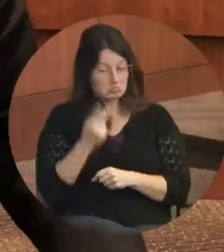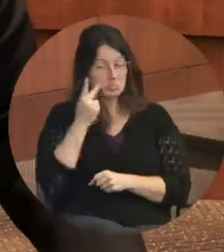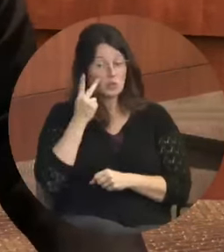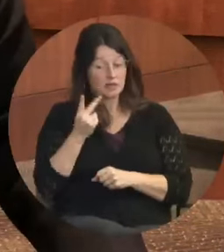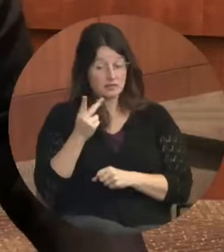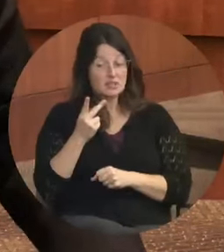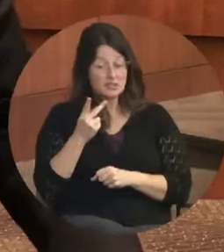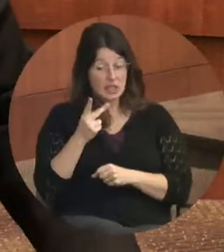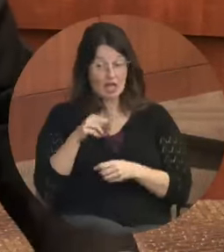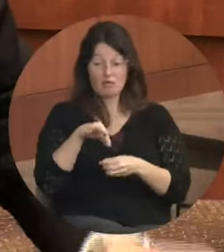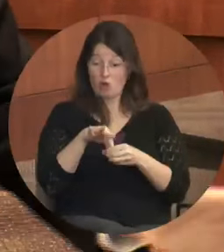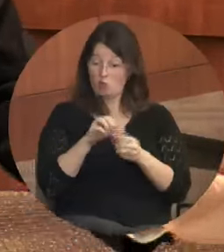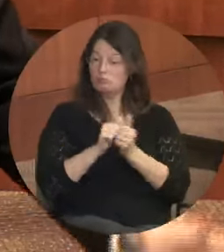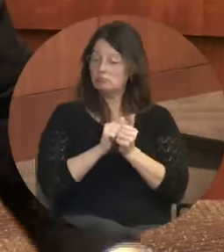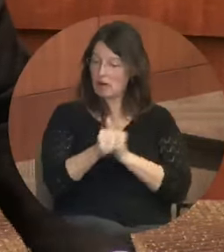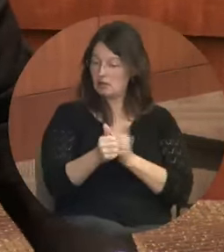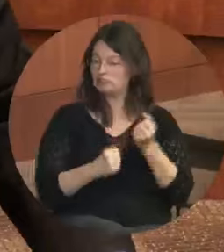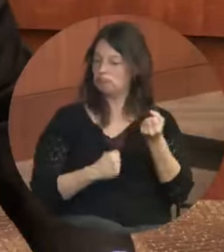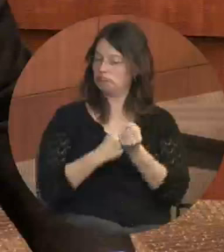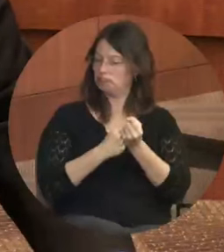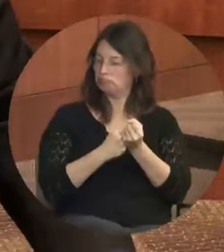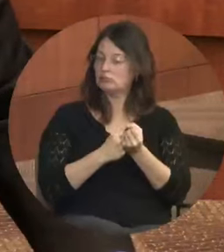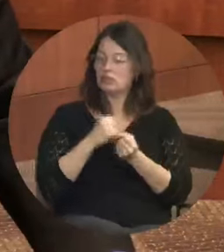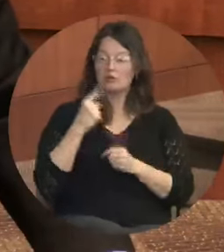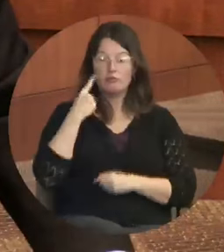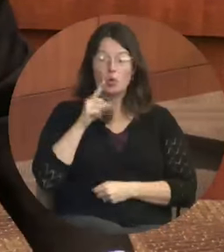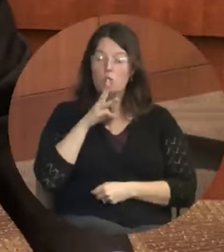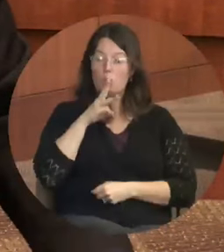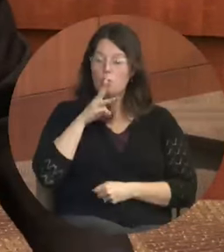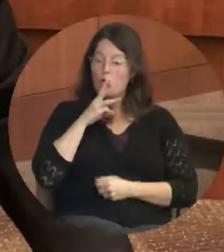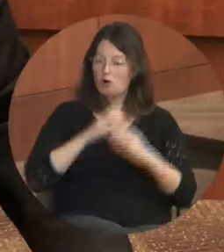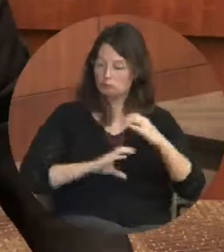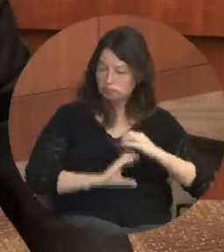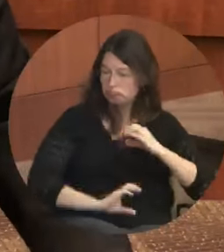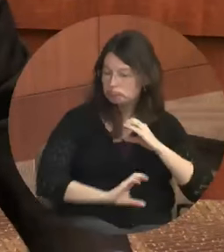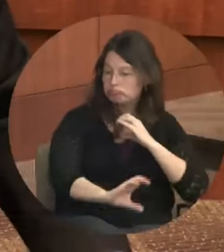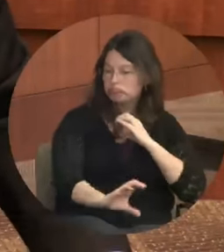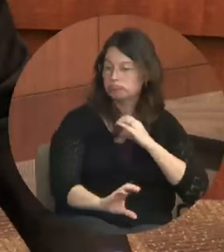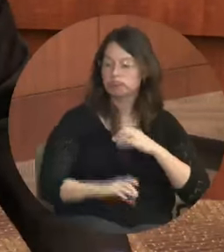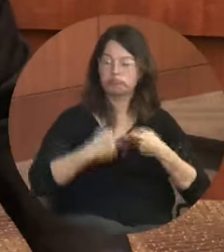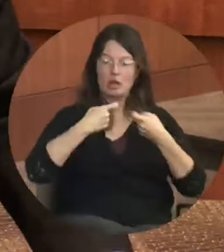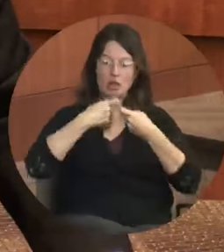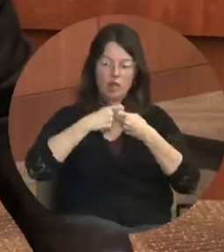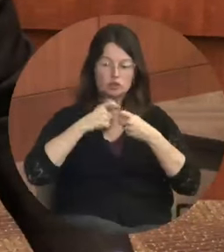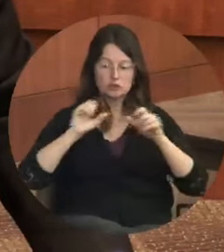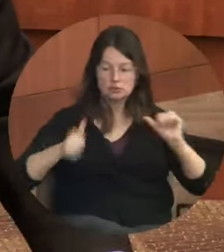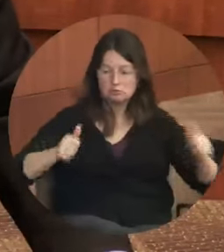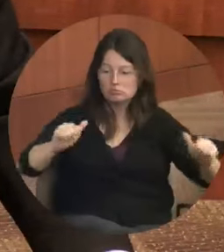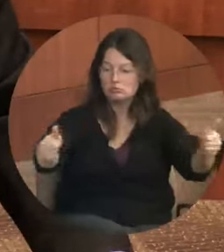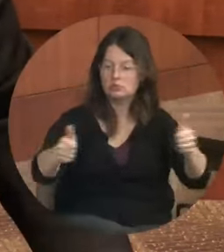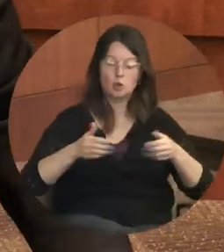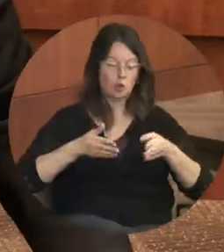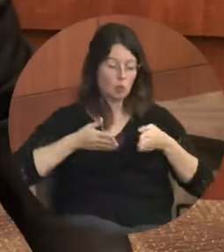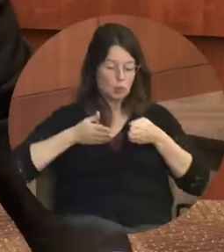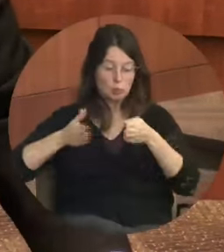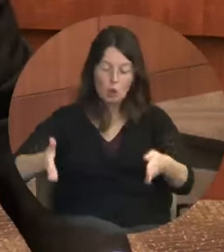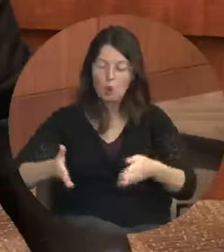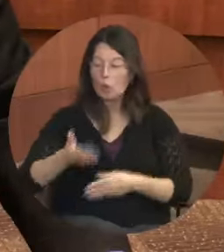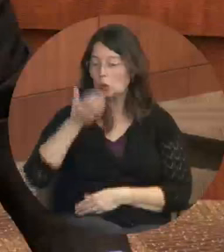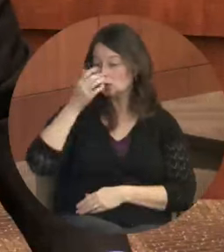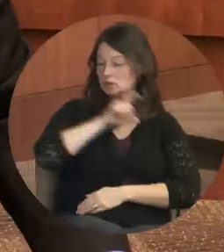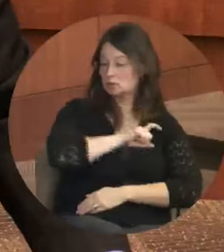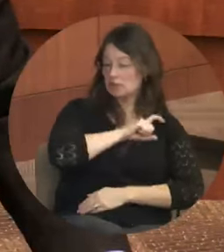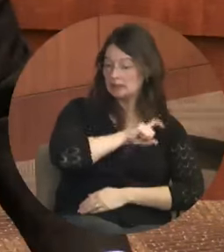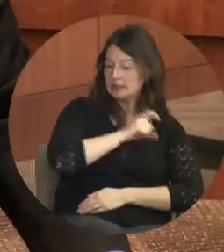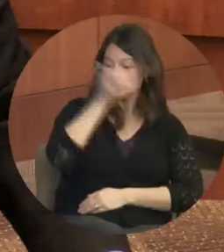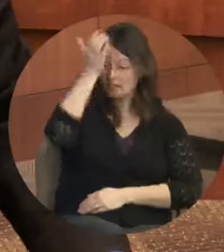pass to support sewers, stormwater, electricity, roads, police substations, and fire trucks,